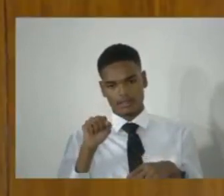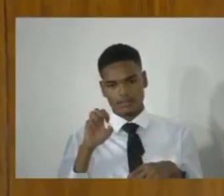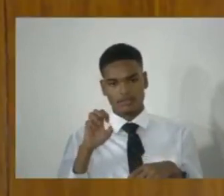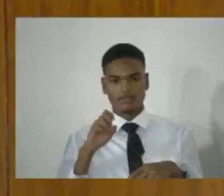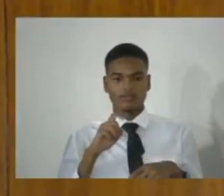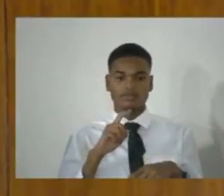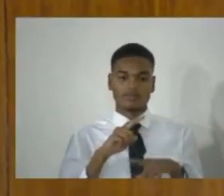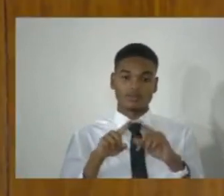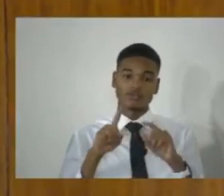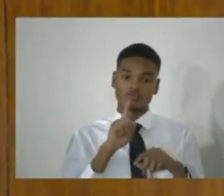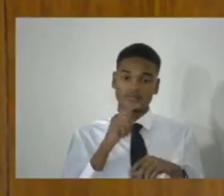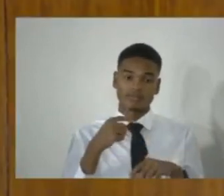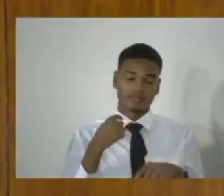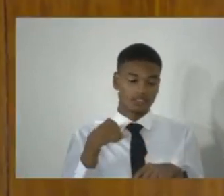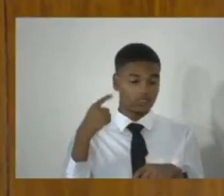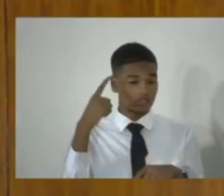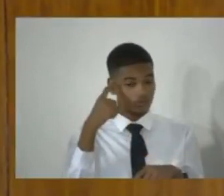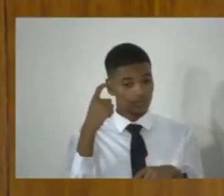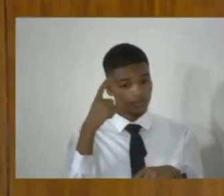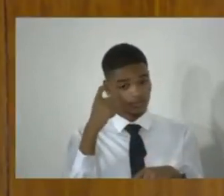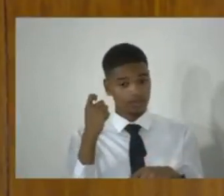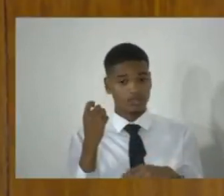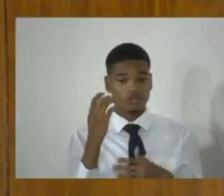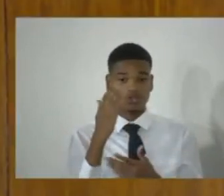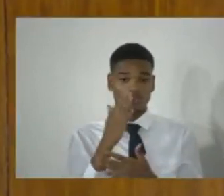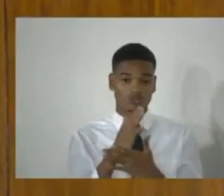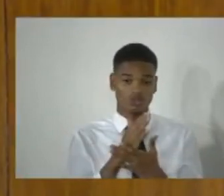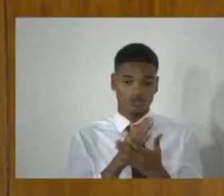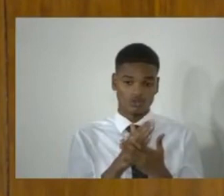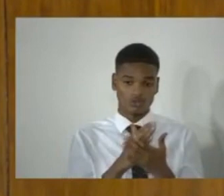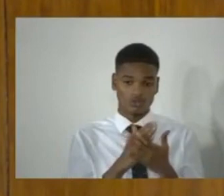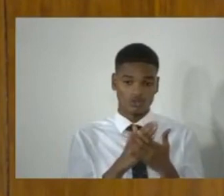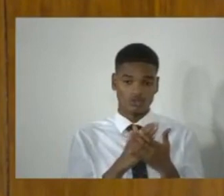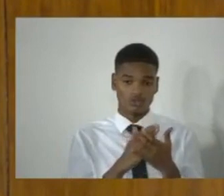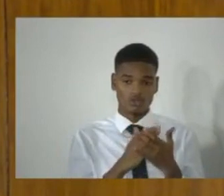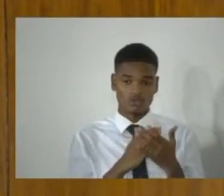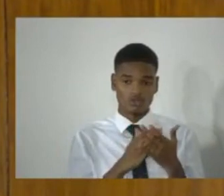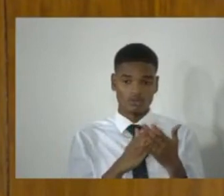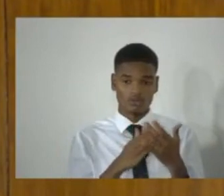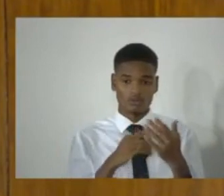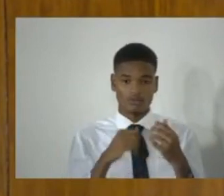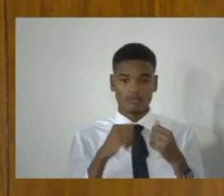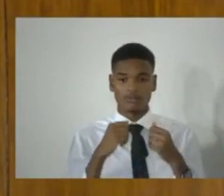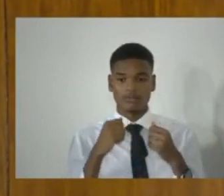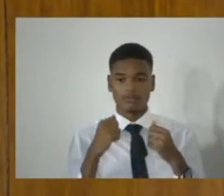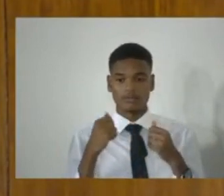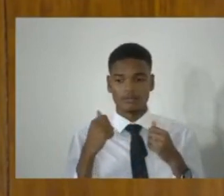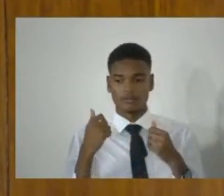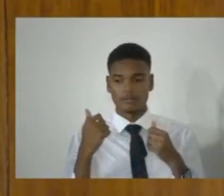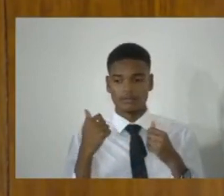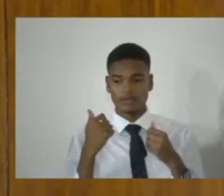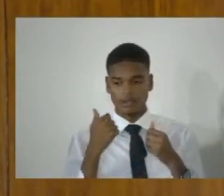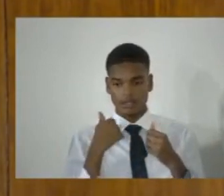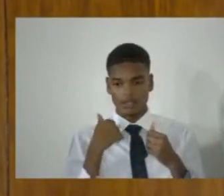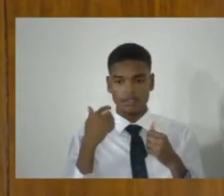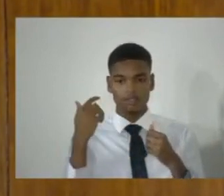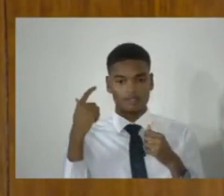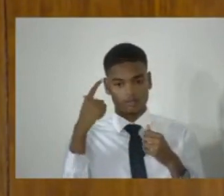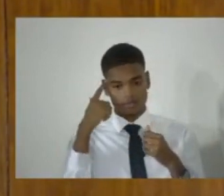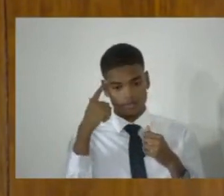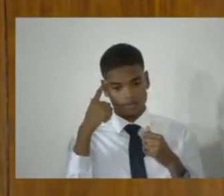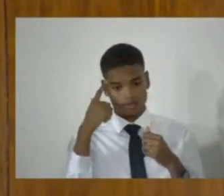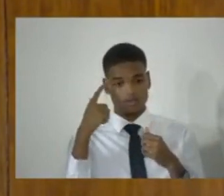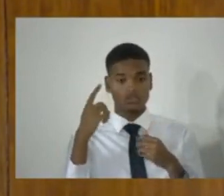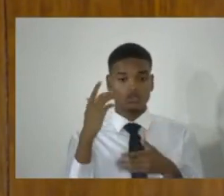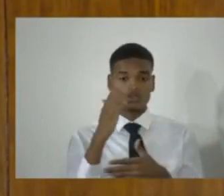But I would suspect that in some instances,